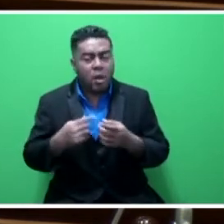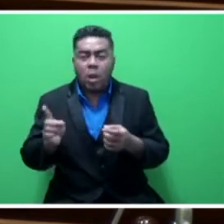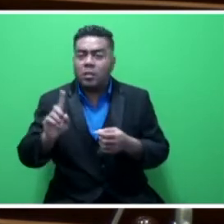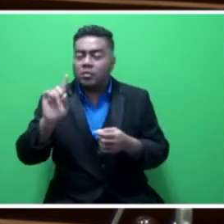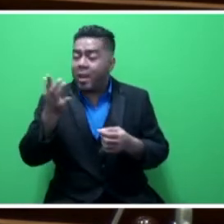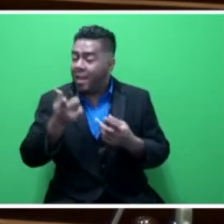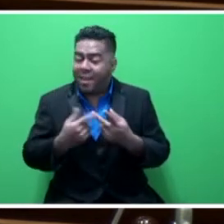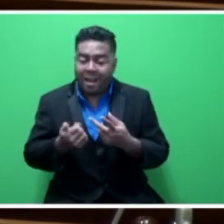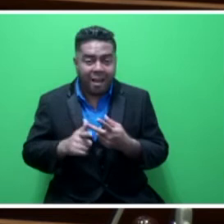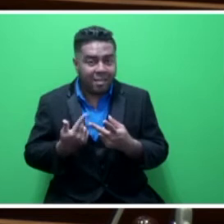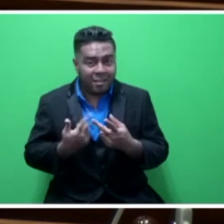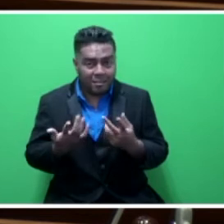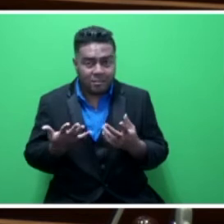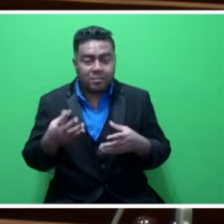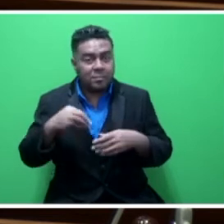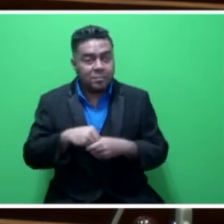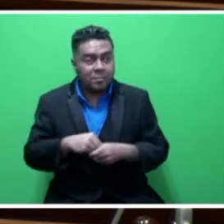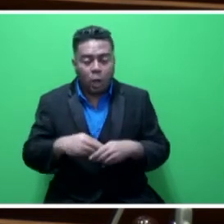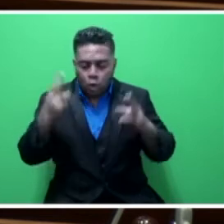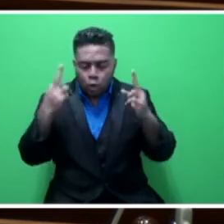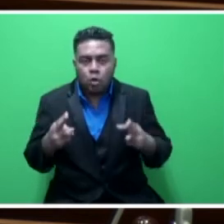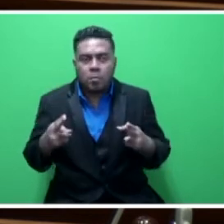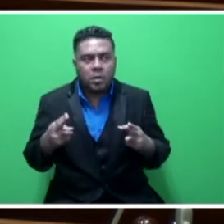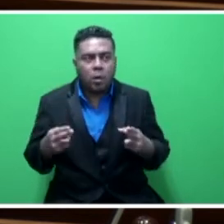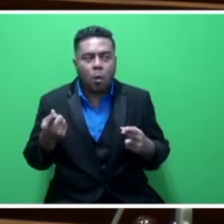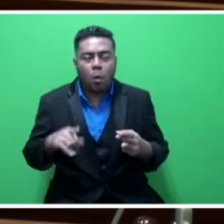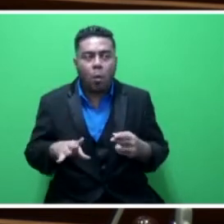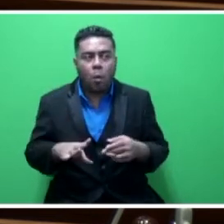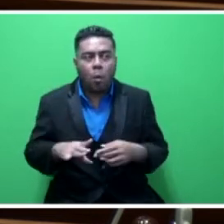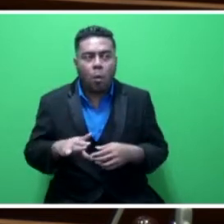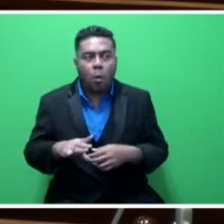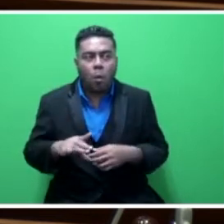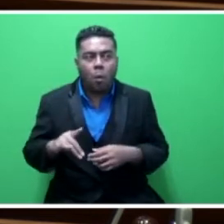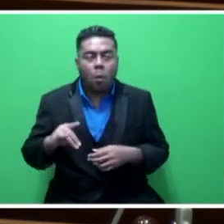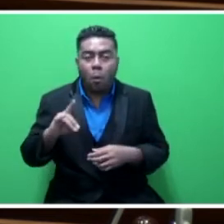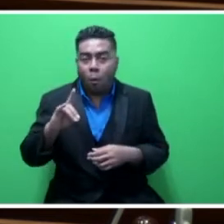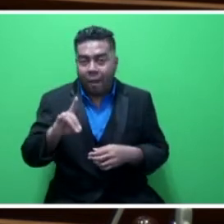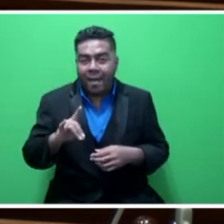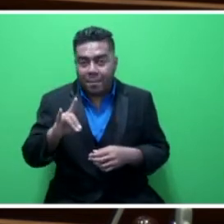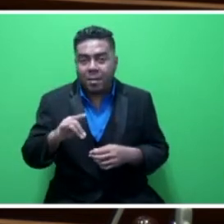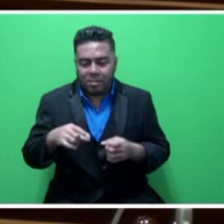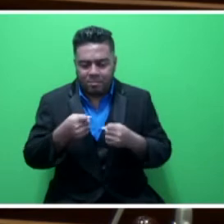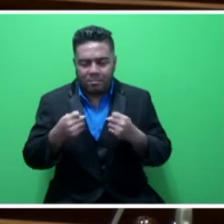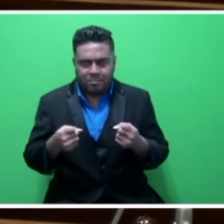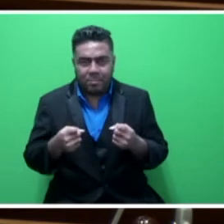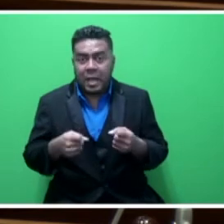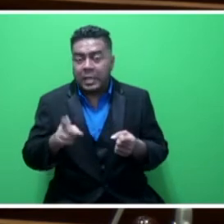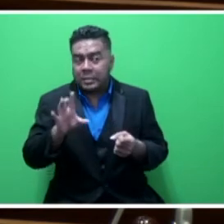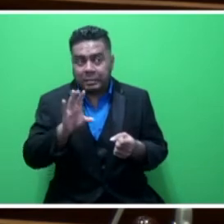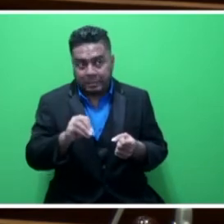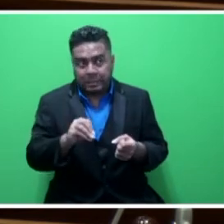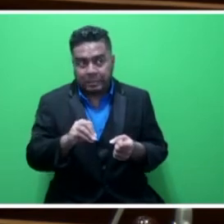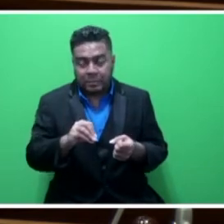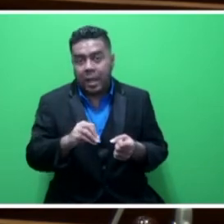any other means other than human or animal power is actually the definition of that motor vehicle. As long as